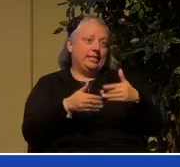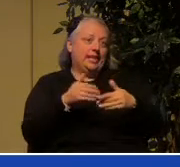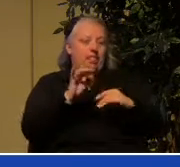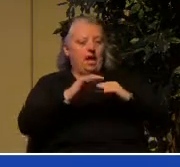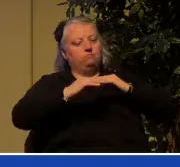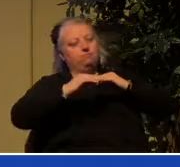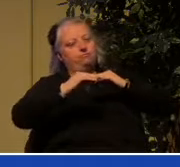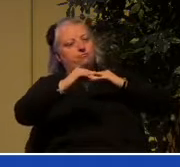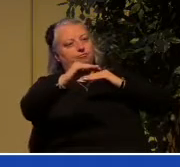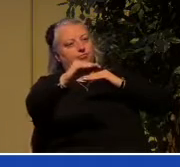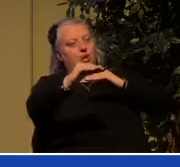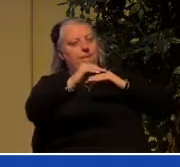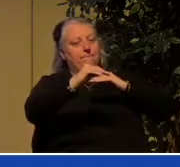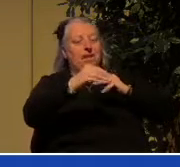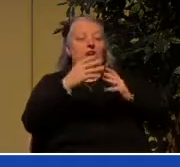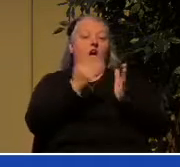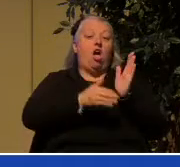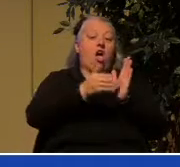we're impatient with ourselves